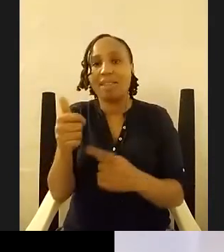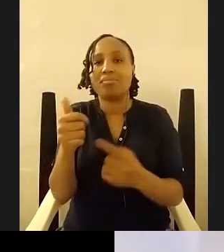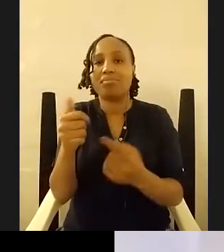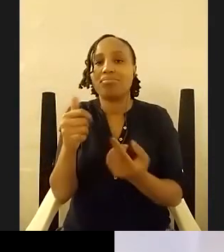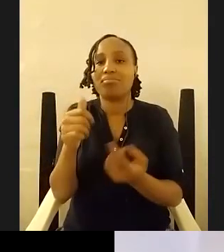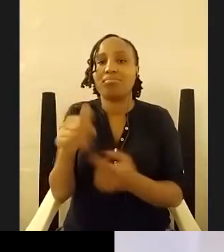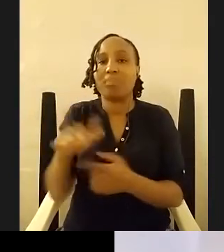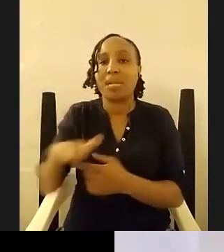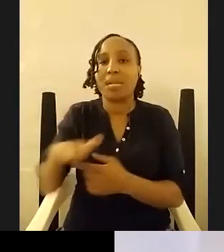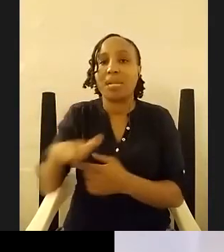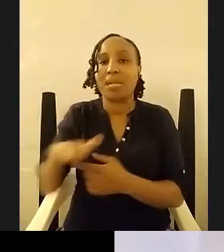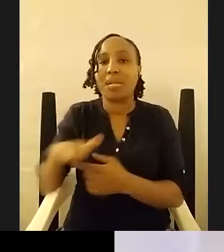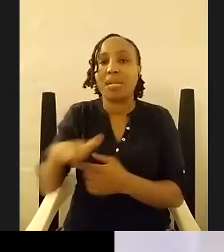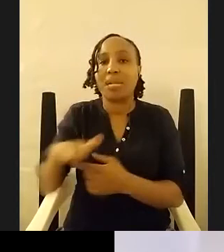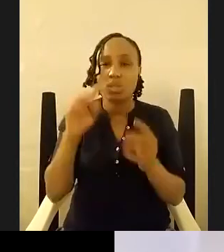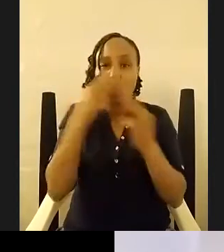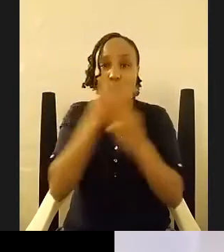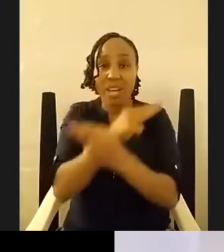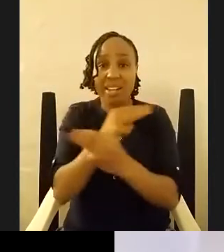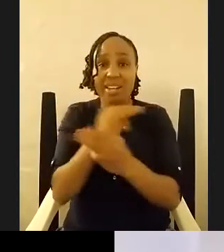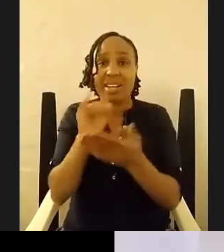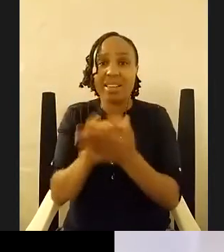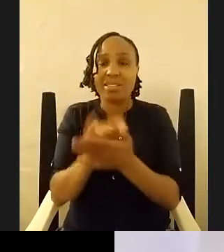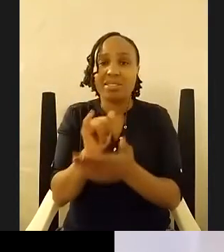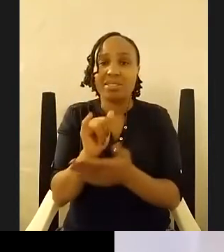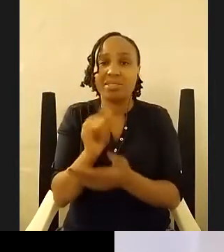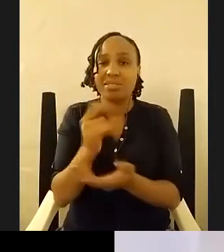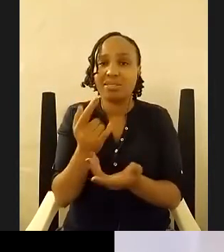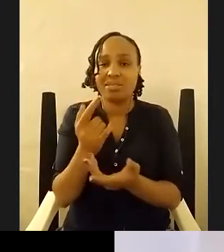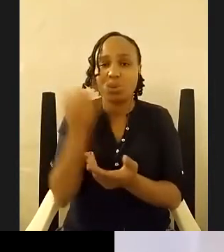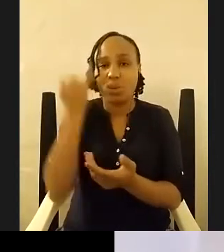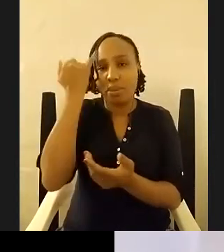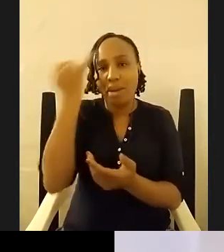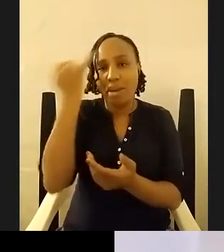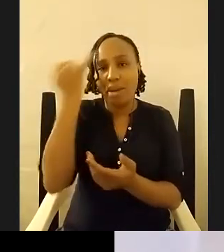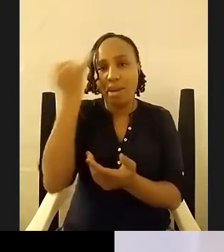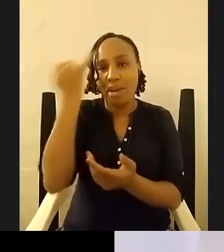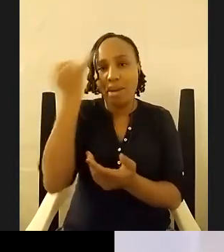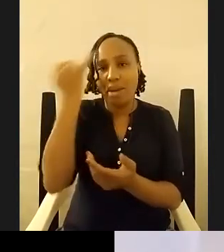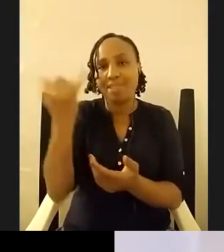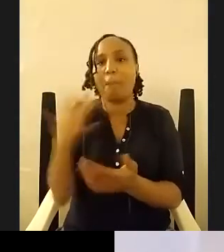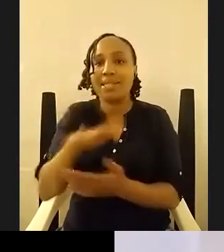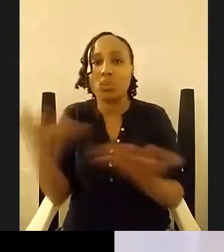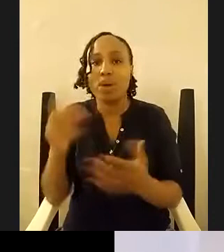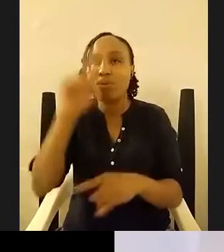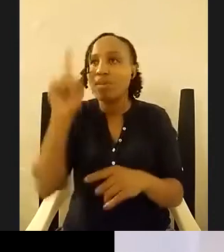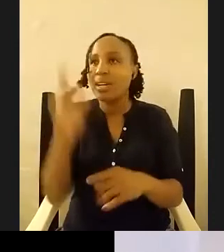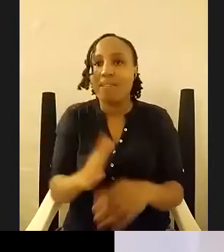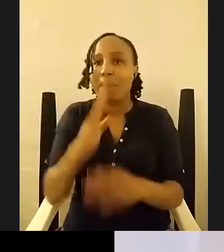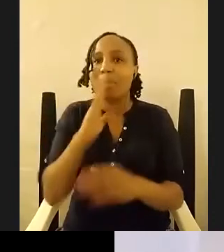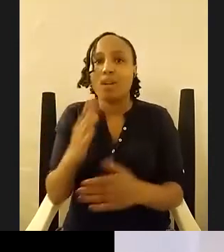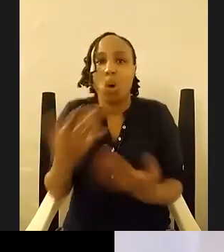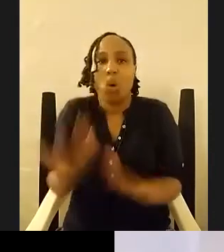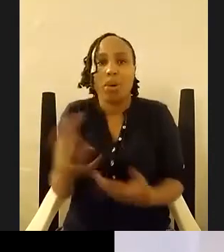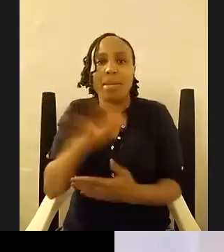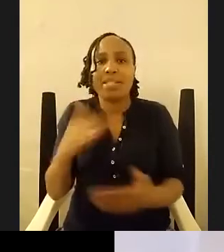these places that you know to imagine places that you haven't been or places that you would like to be so even though characters might have might be